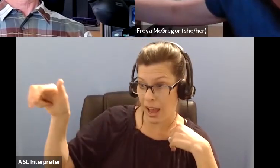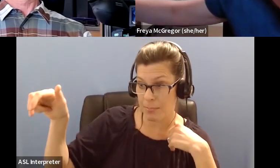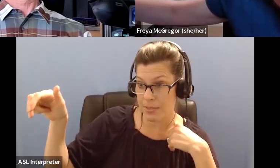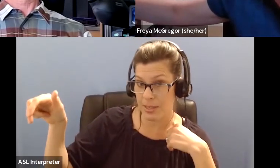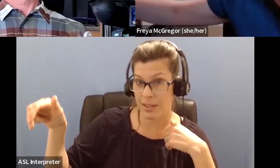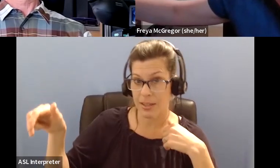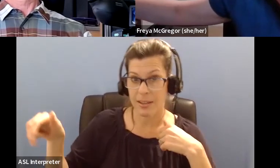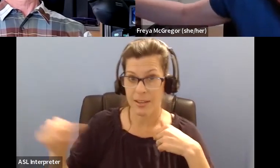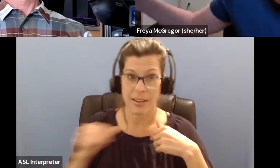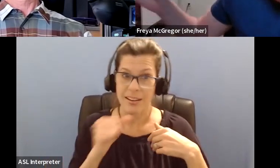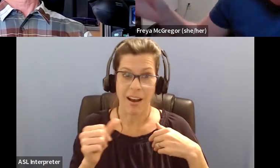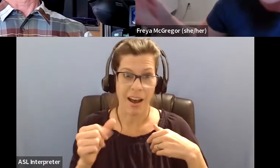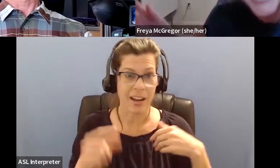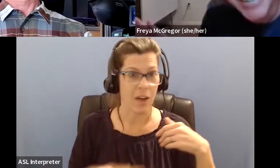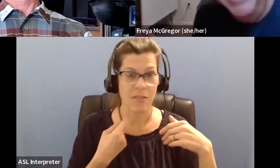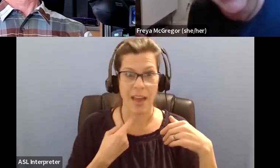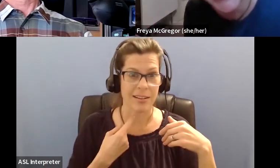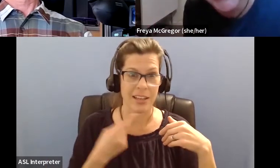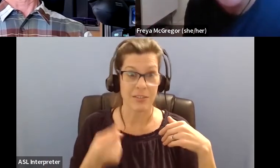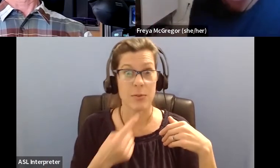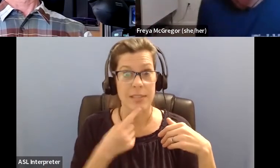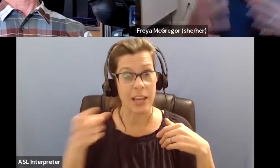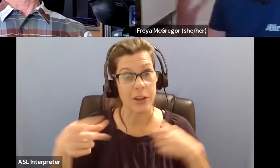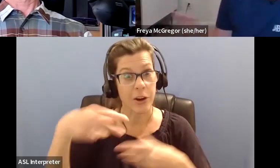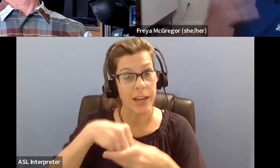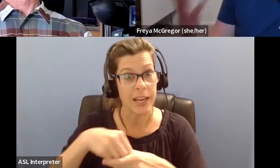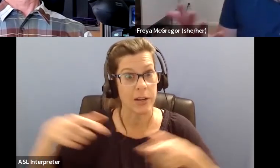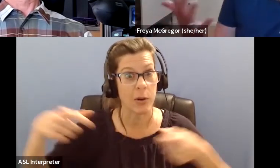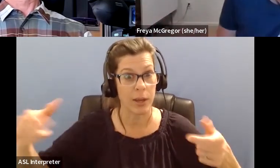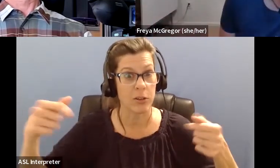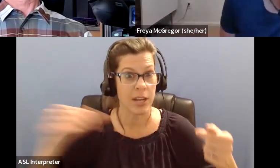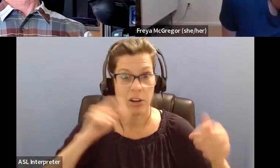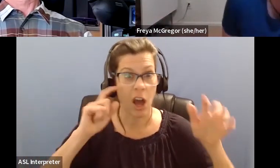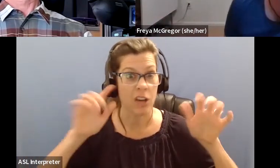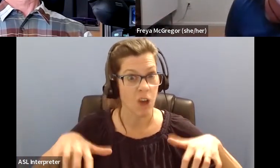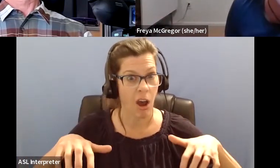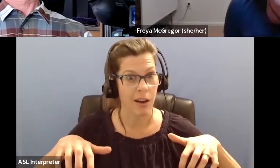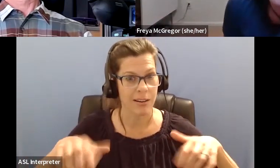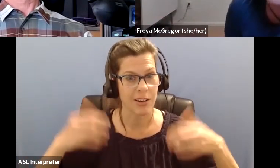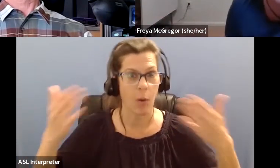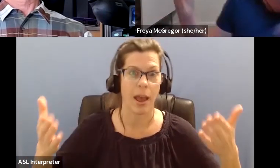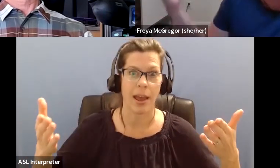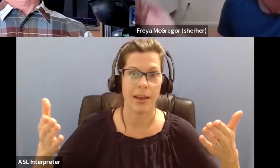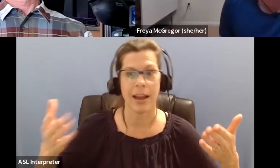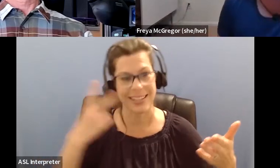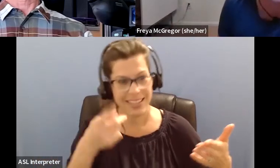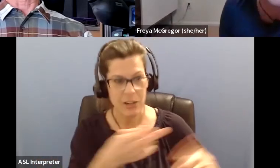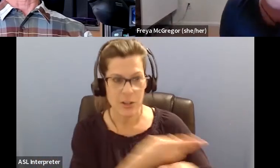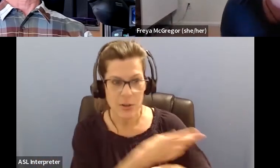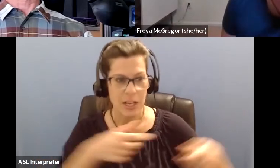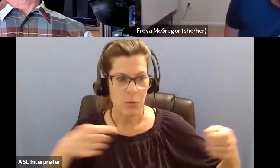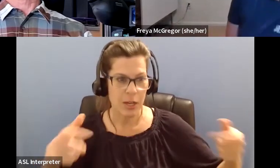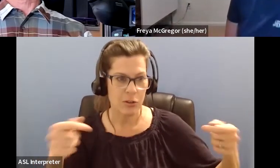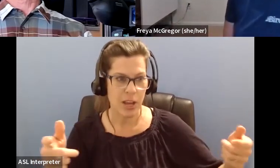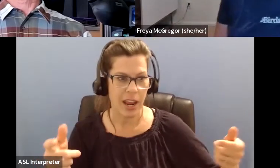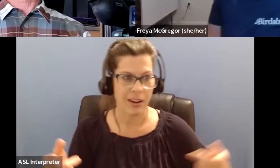offensive that you said that that's not a shock. Um, so you, you know, you just, just, just be